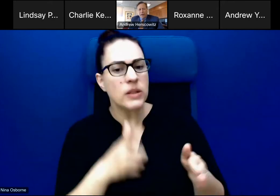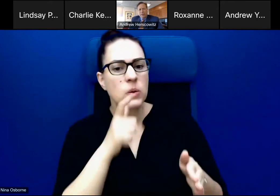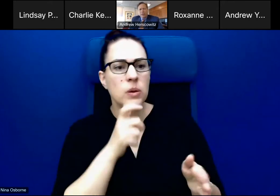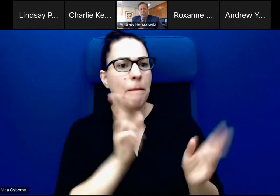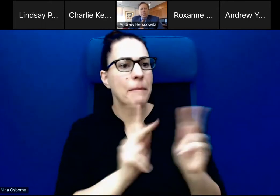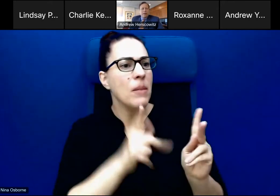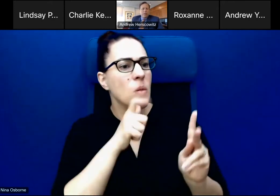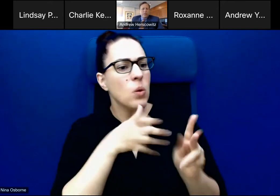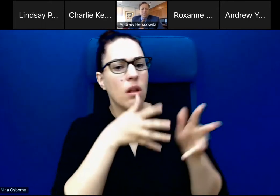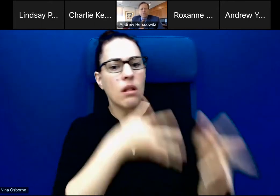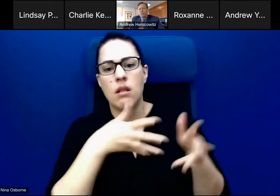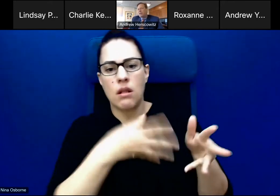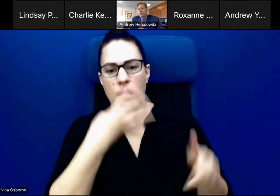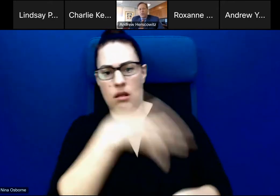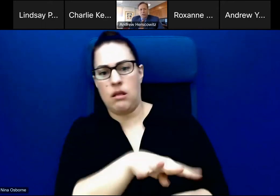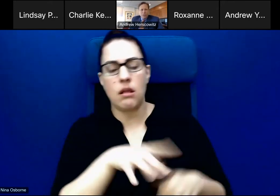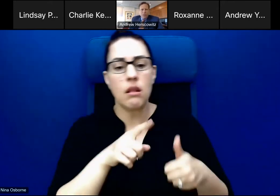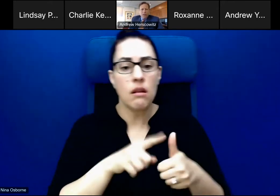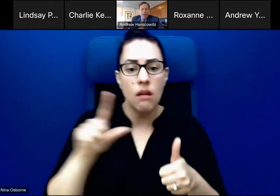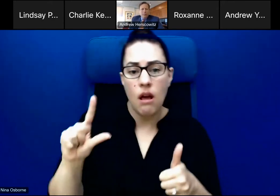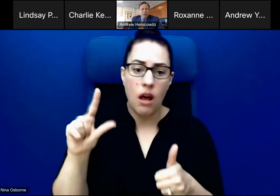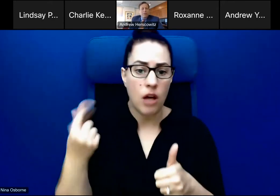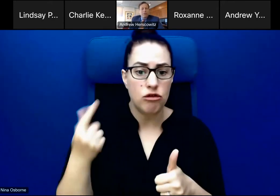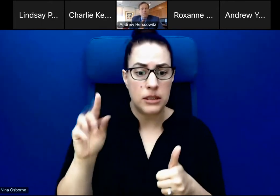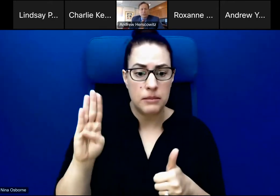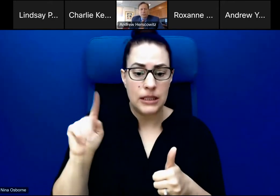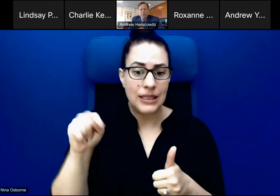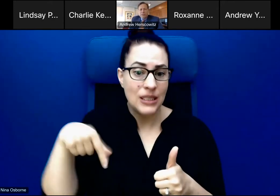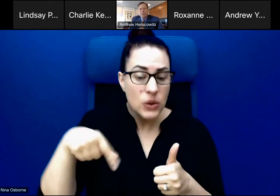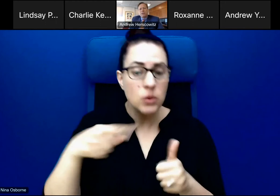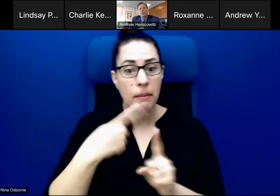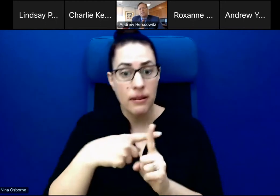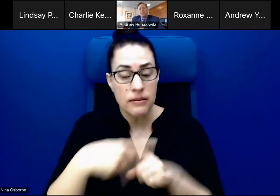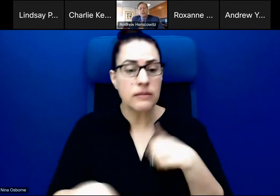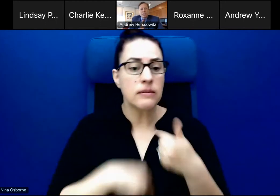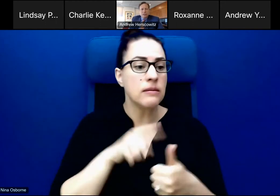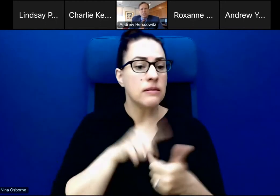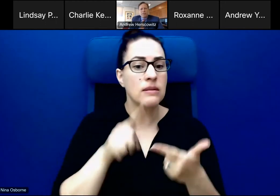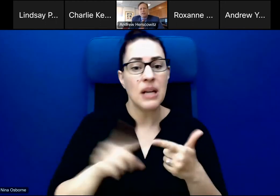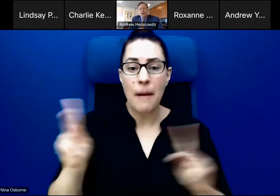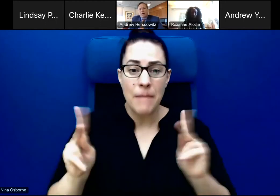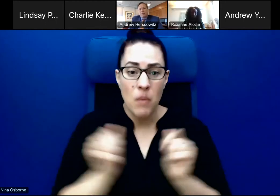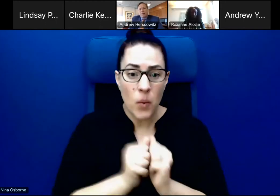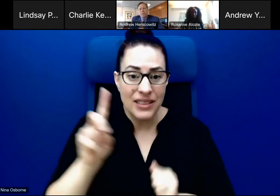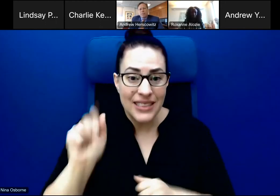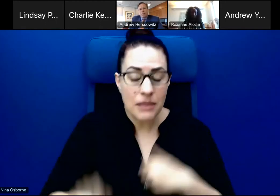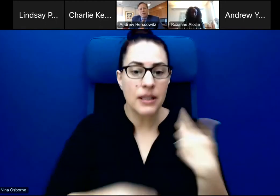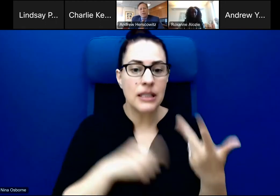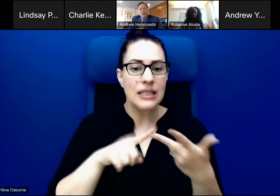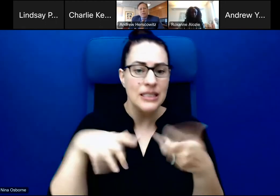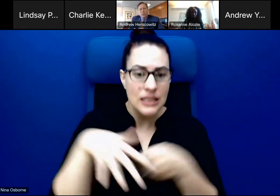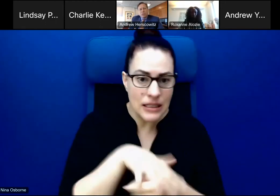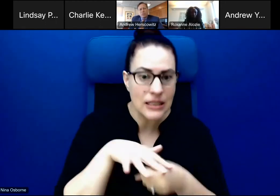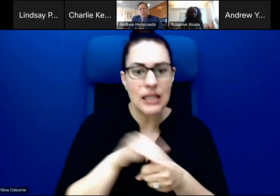left out. And that includes LGBTQ. It includes persons with disabilities, indigenous peoples.